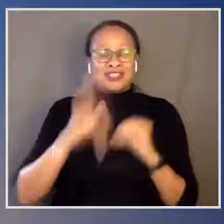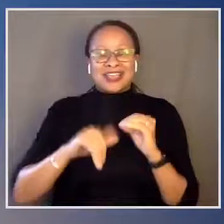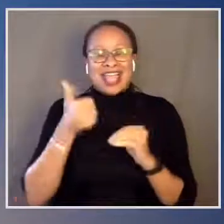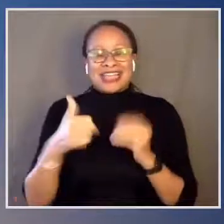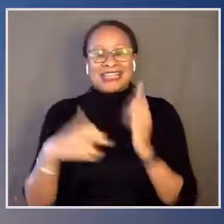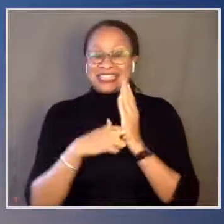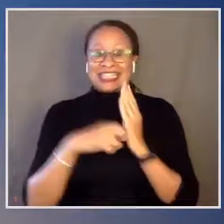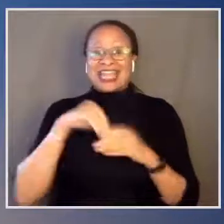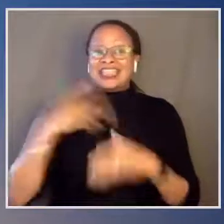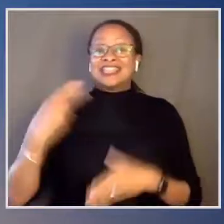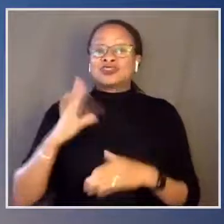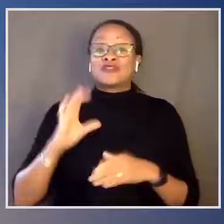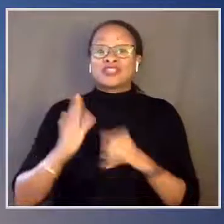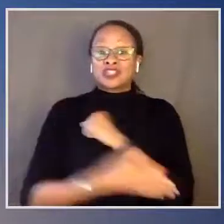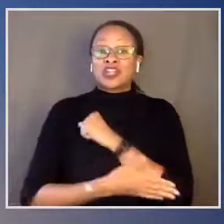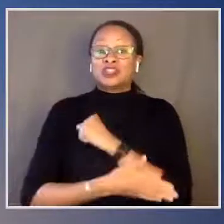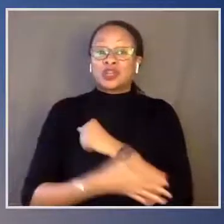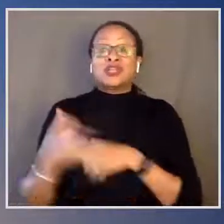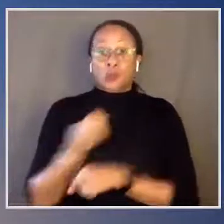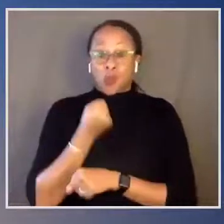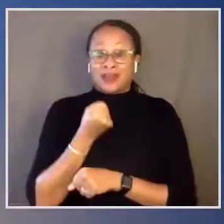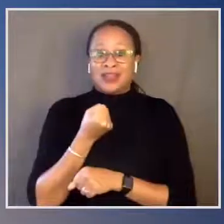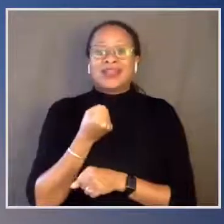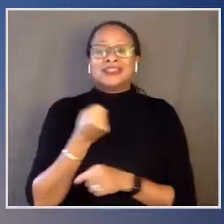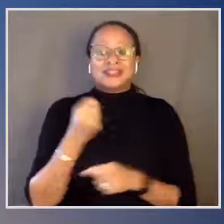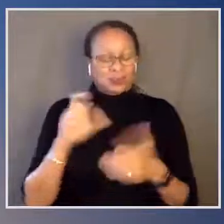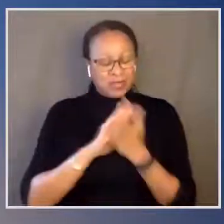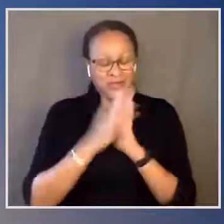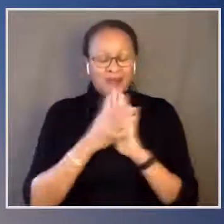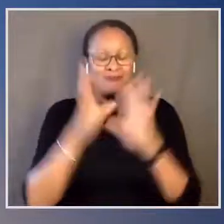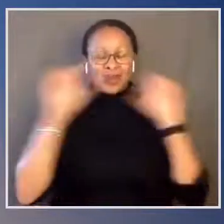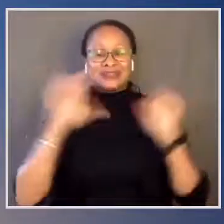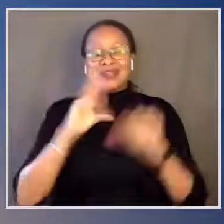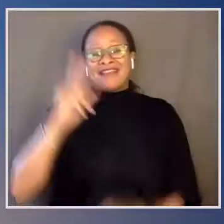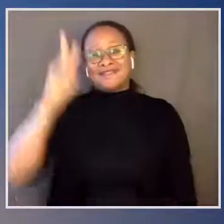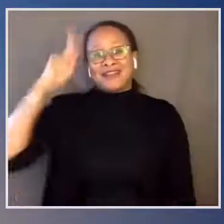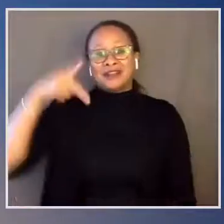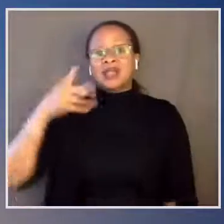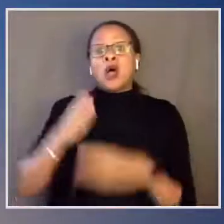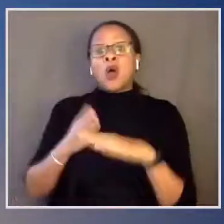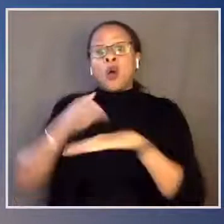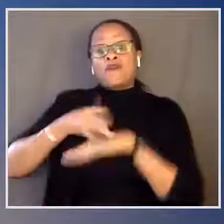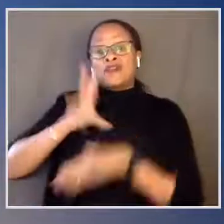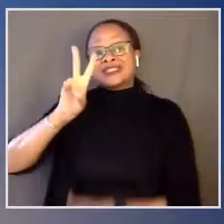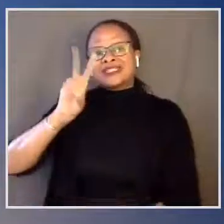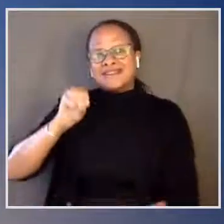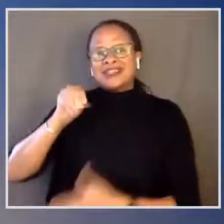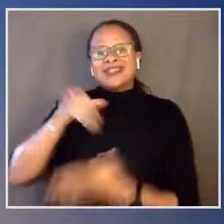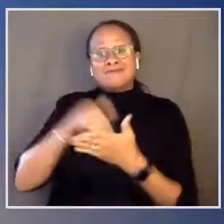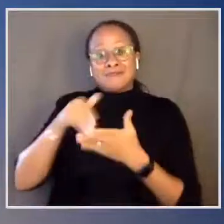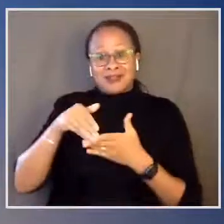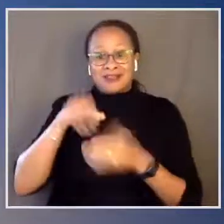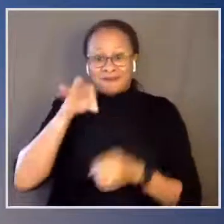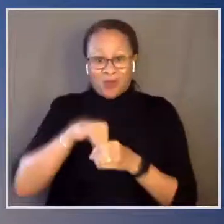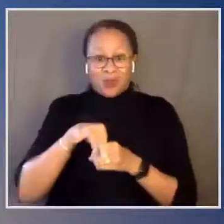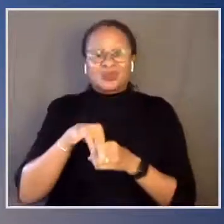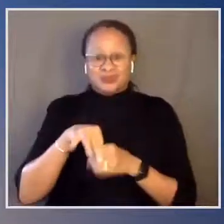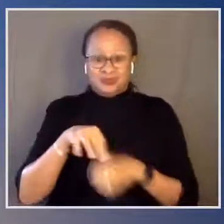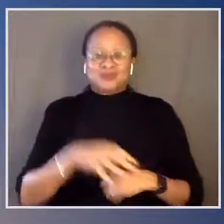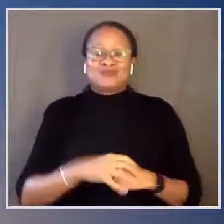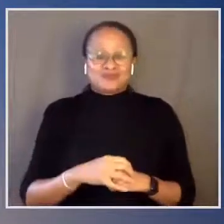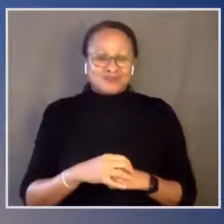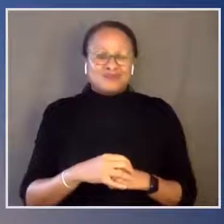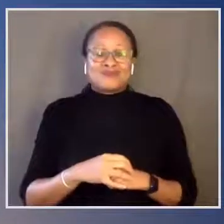won the presidency and vice presidency. Over 70 million votes. I'm very proud of our campaign.